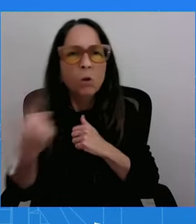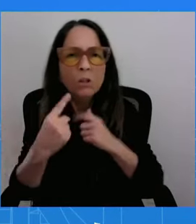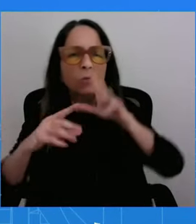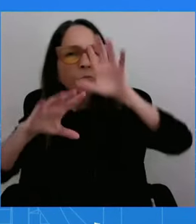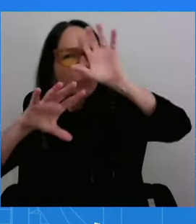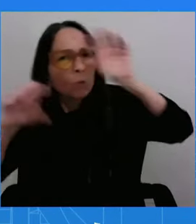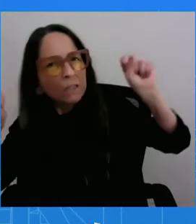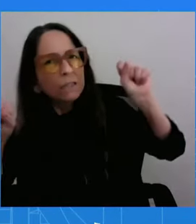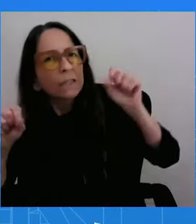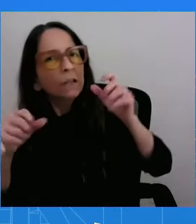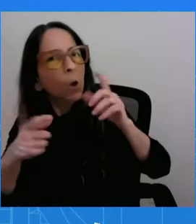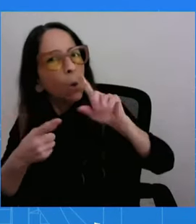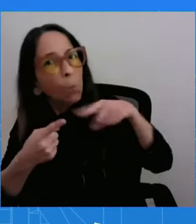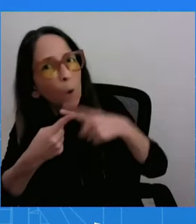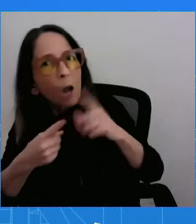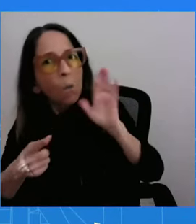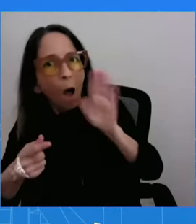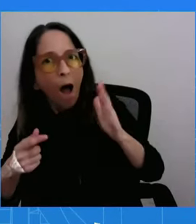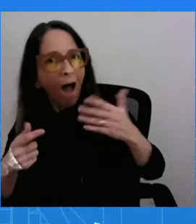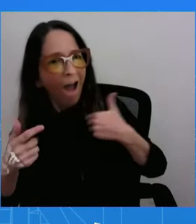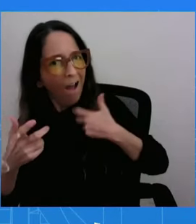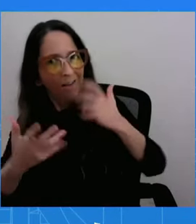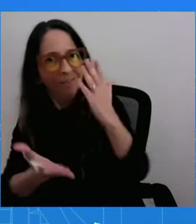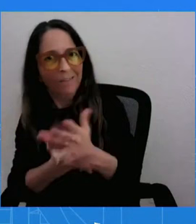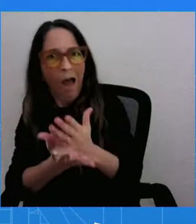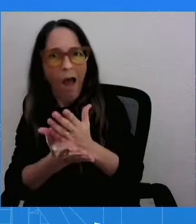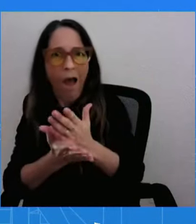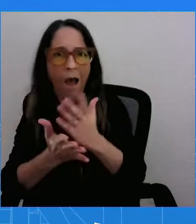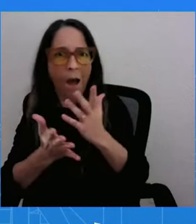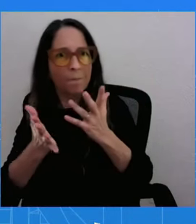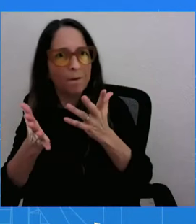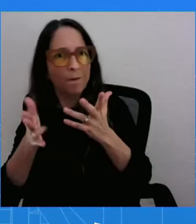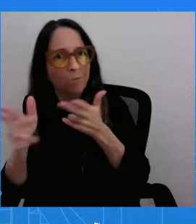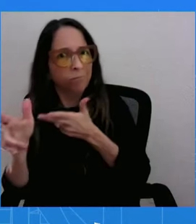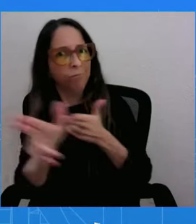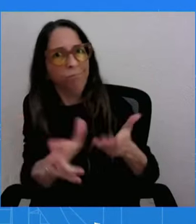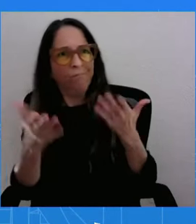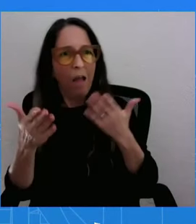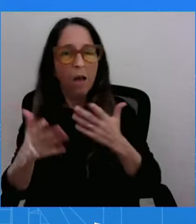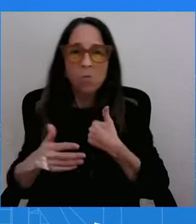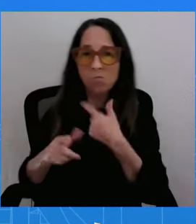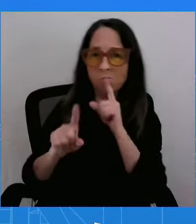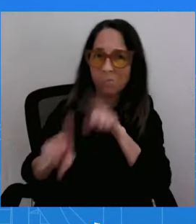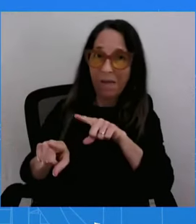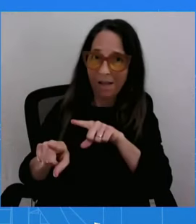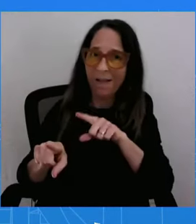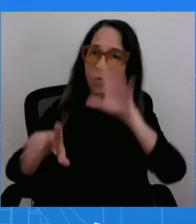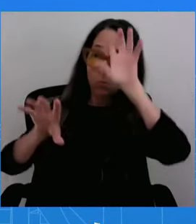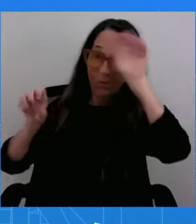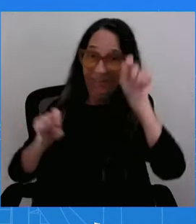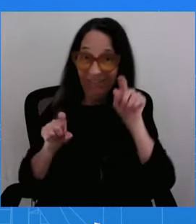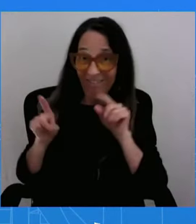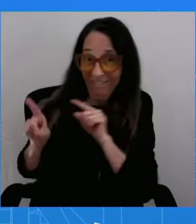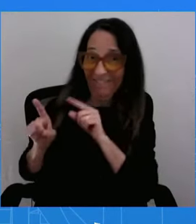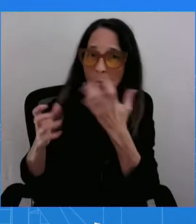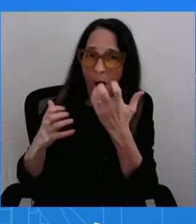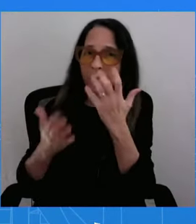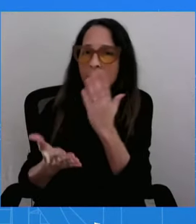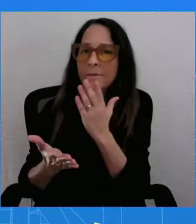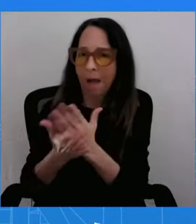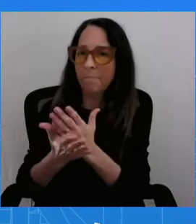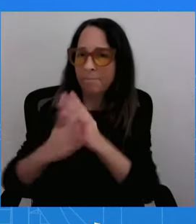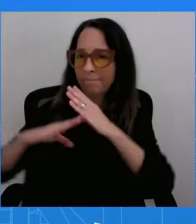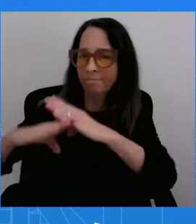The President knows that in order to get this ceasefire, it requires leadership. It requires compromise.